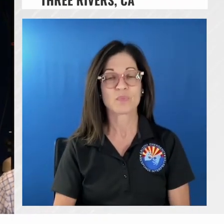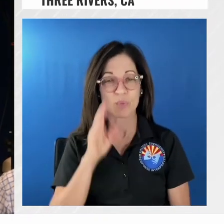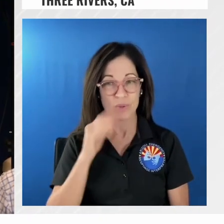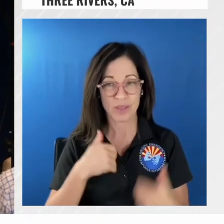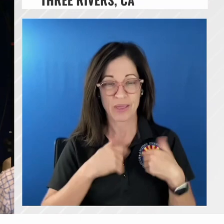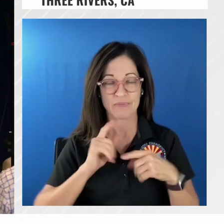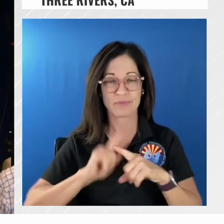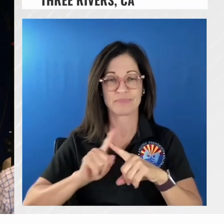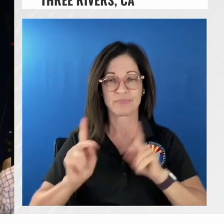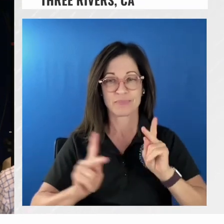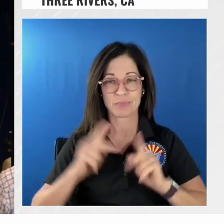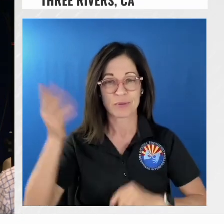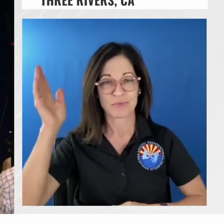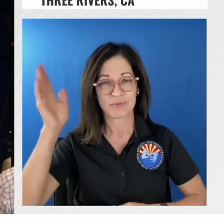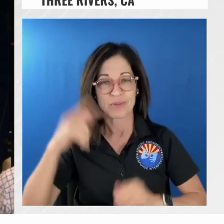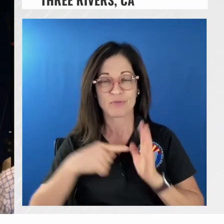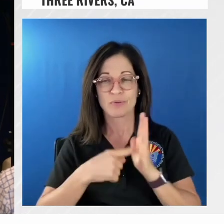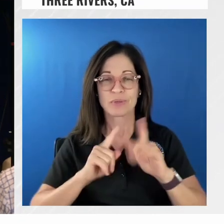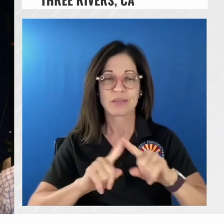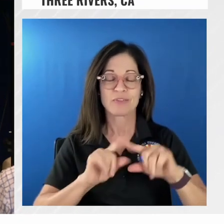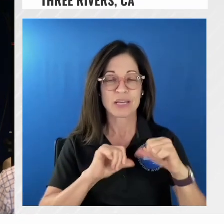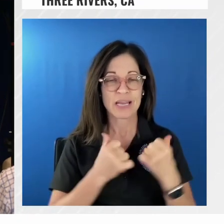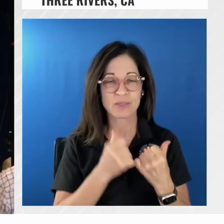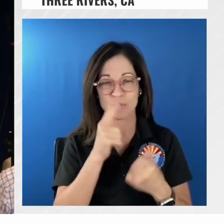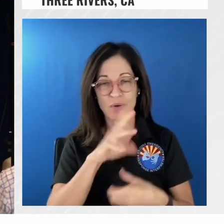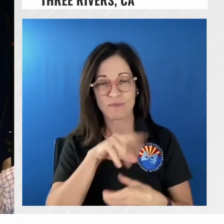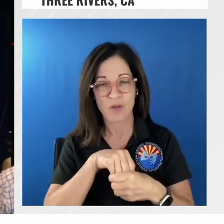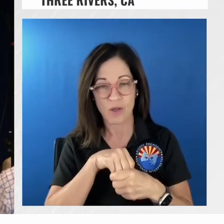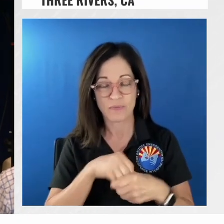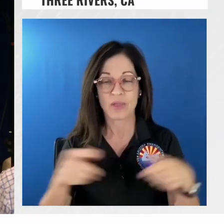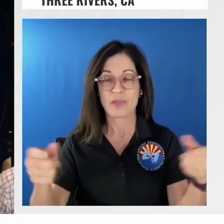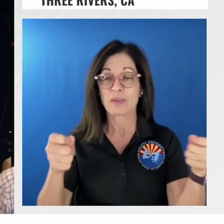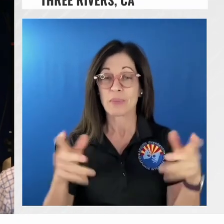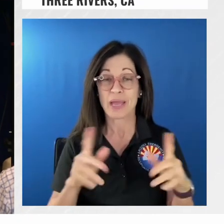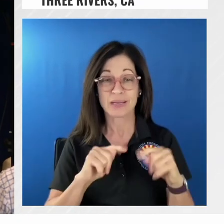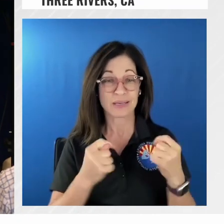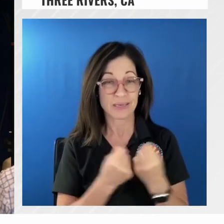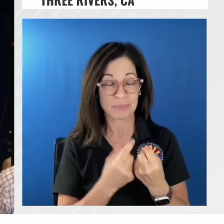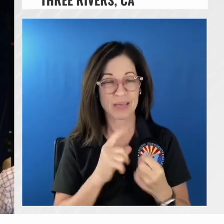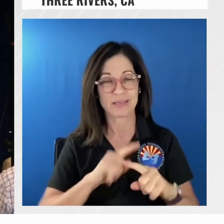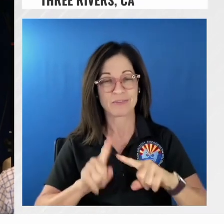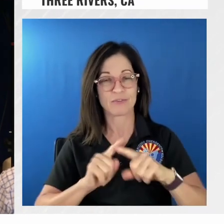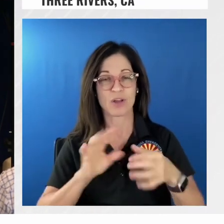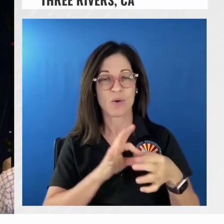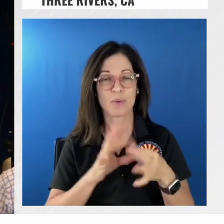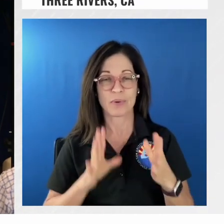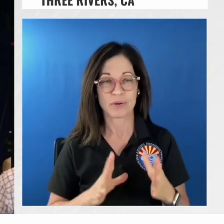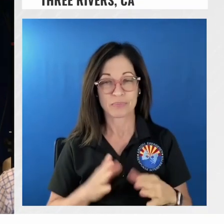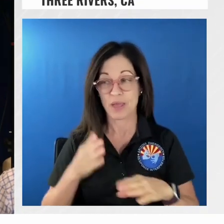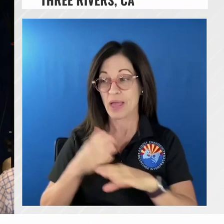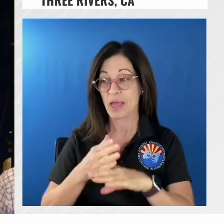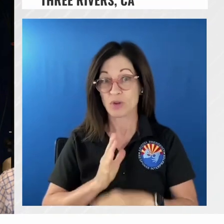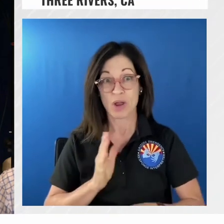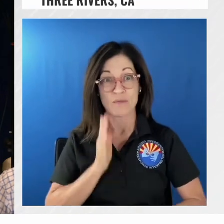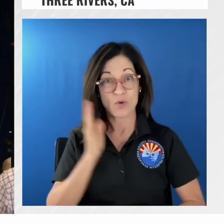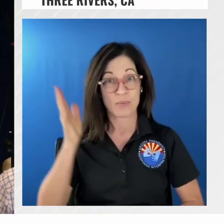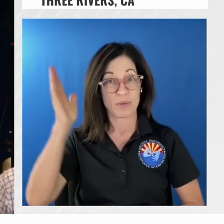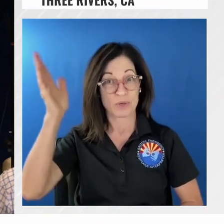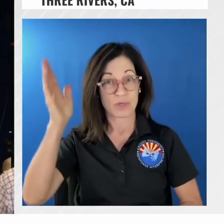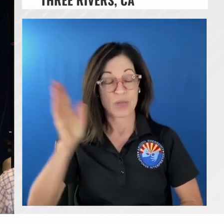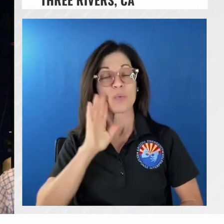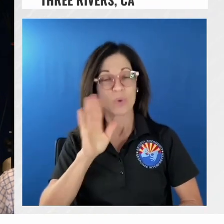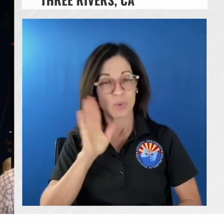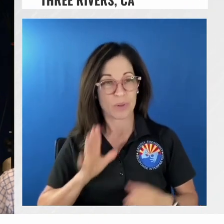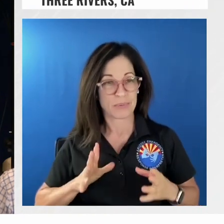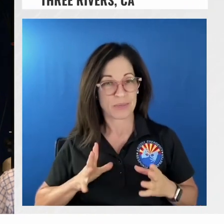local agencies that are involved with this fire the command team and our cooperators this evening after the formal presentation we will be taking